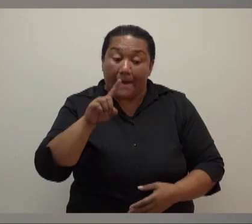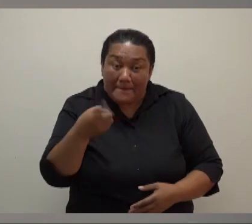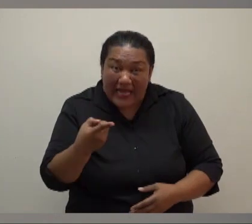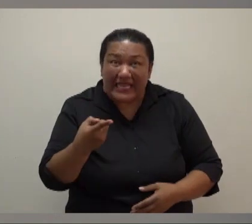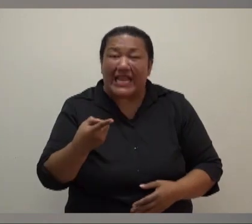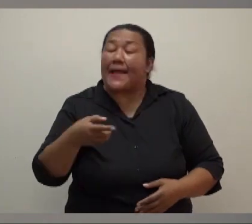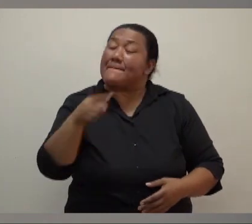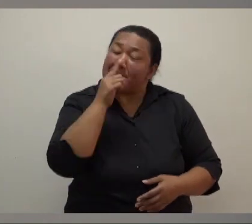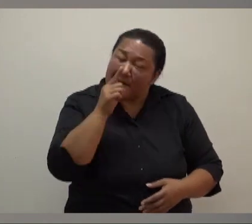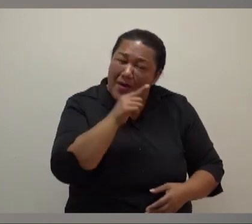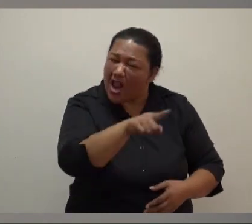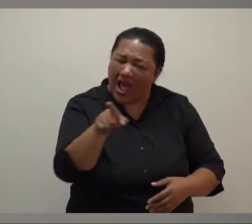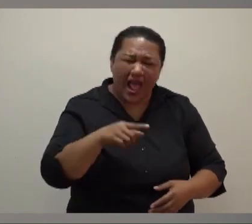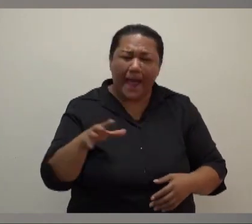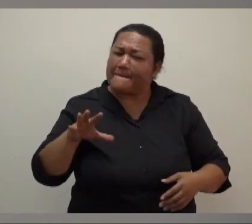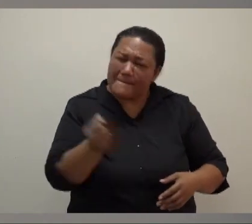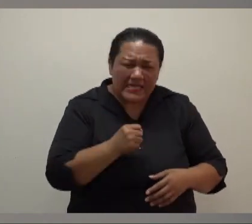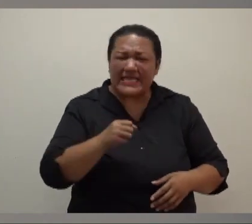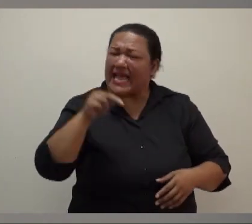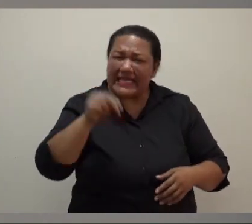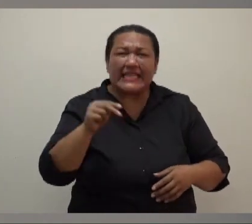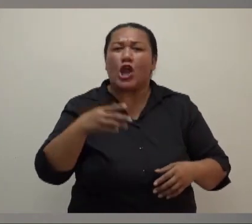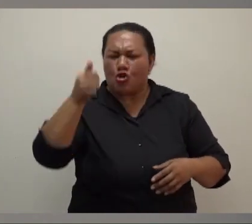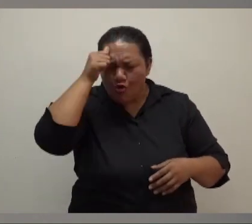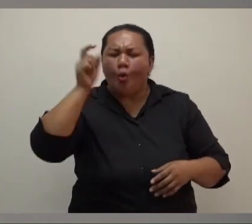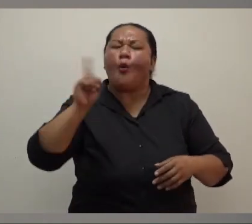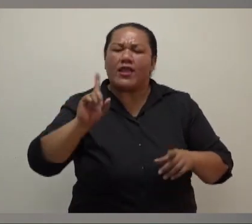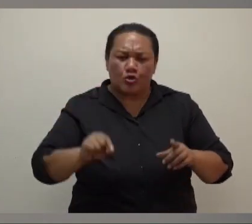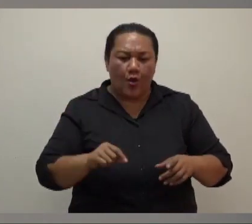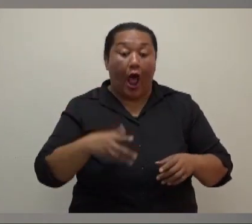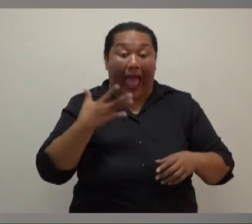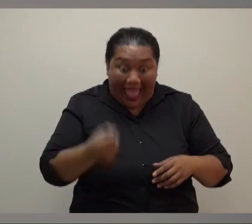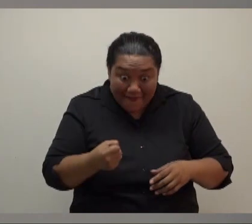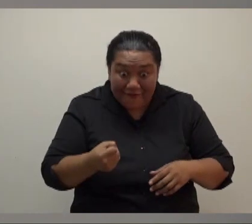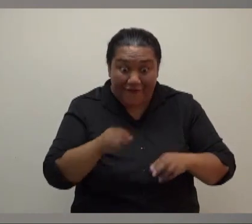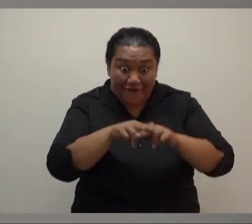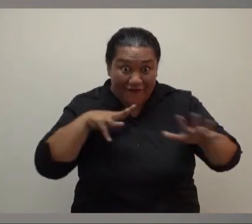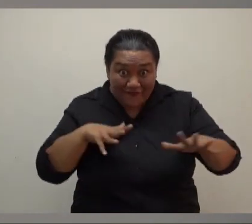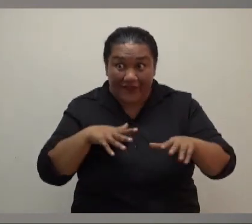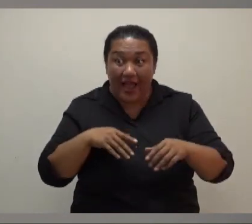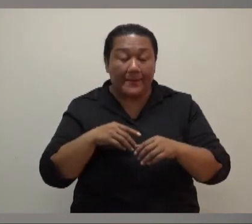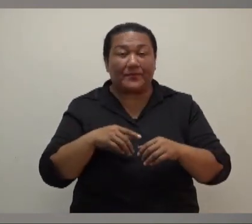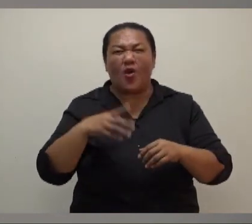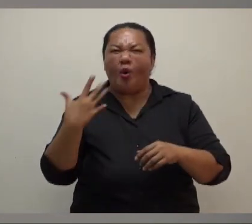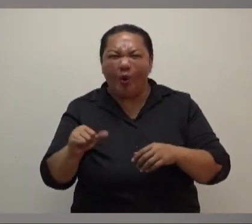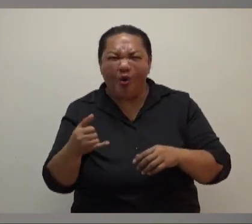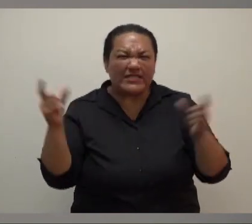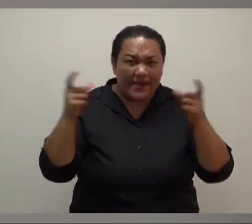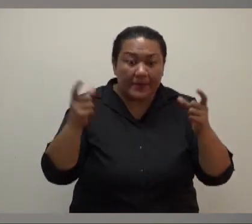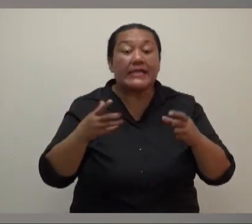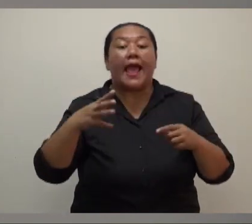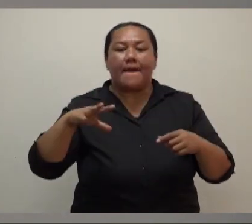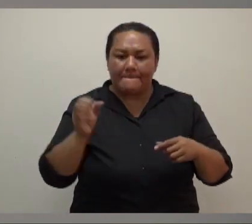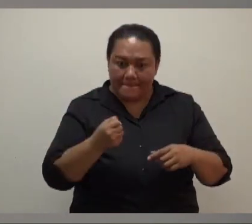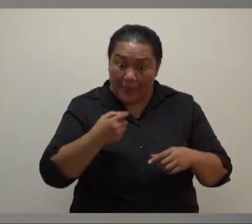people are being a lot more proactive and we urge people to be proactive because it is actually for your benefit. You're not doing anybody a favor. You're actually doing a favor